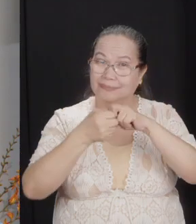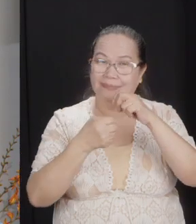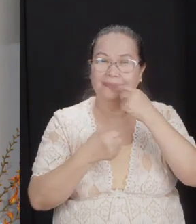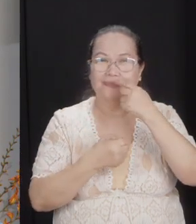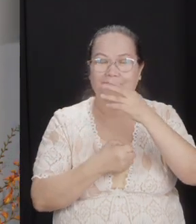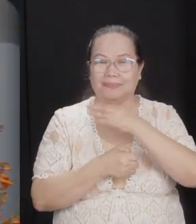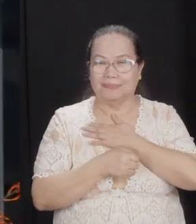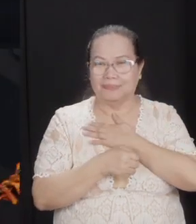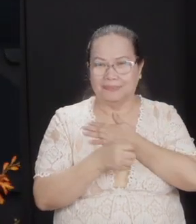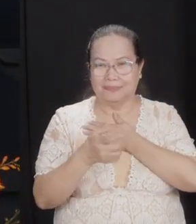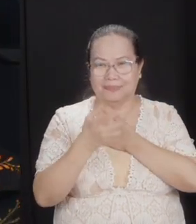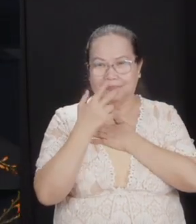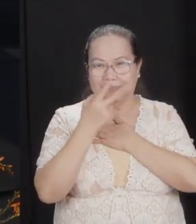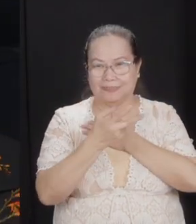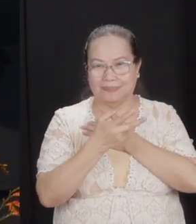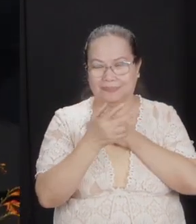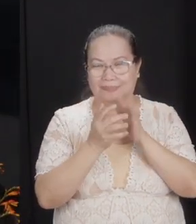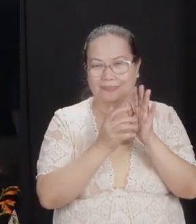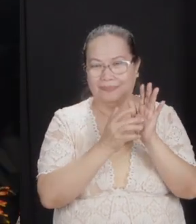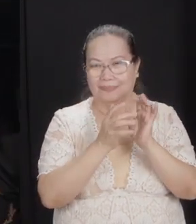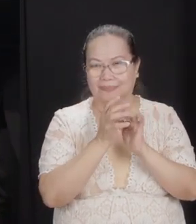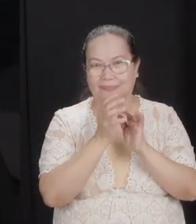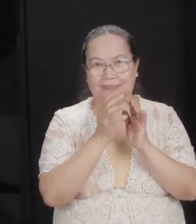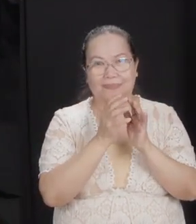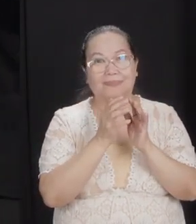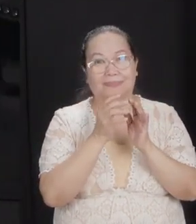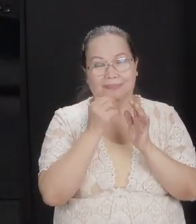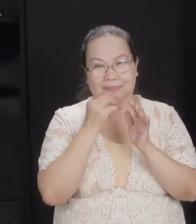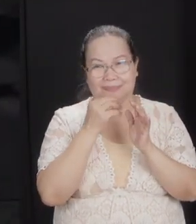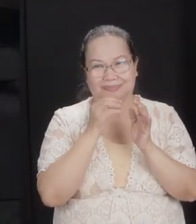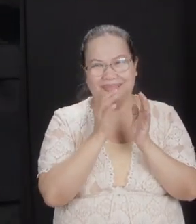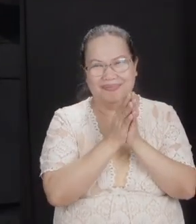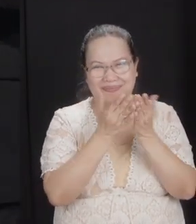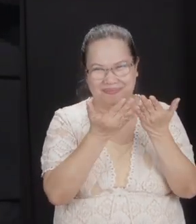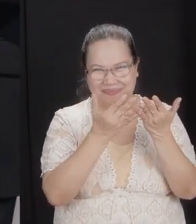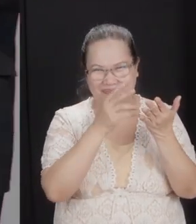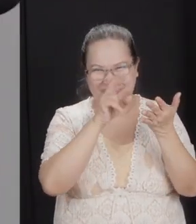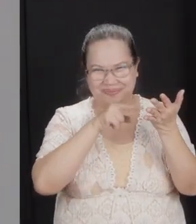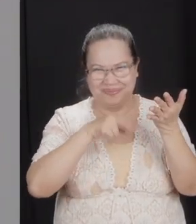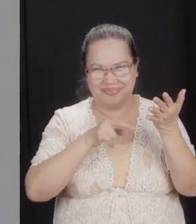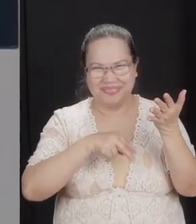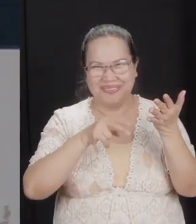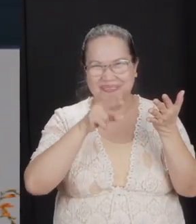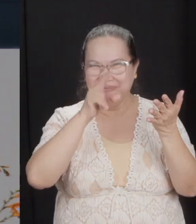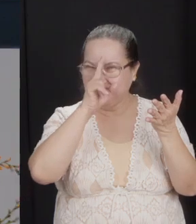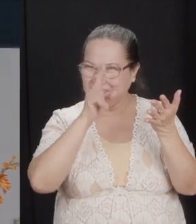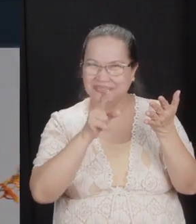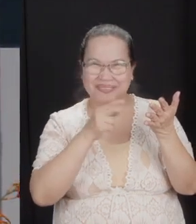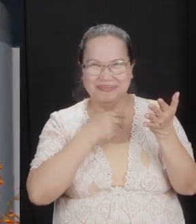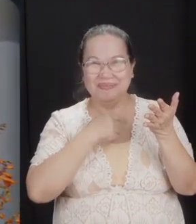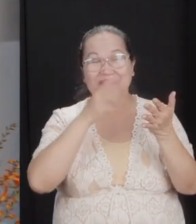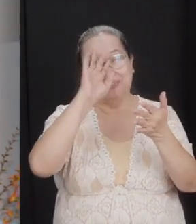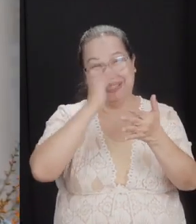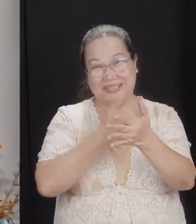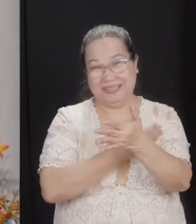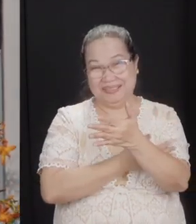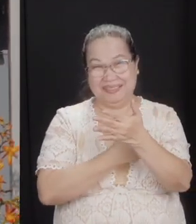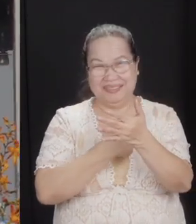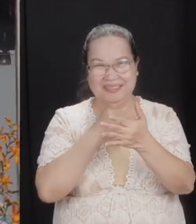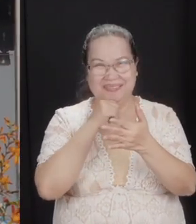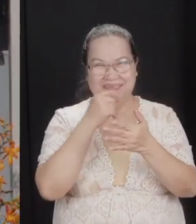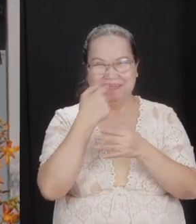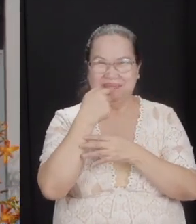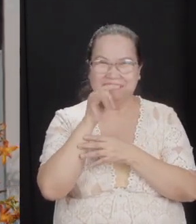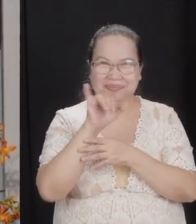that's why the good looking scripture reader, by the way, that's my son, I'm biased. He did not read the resolution